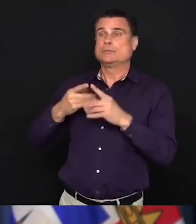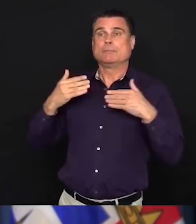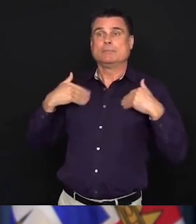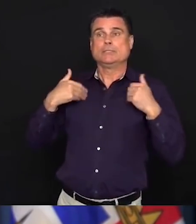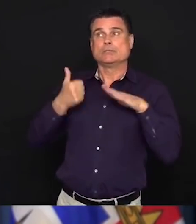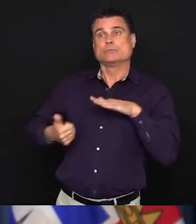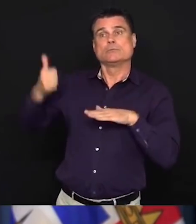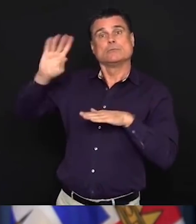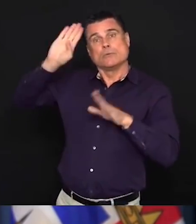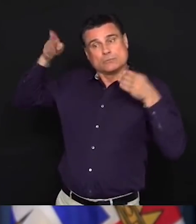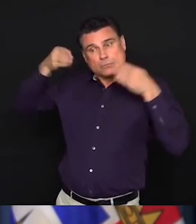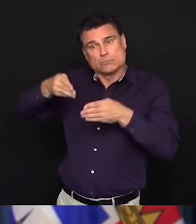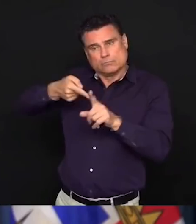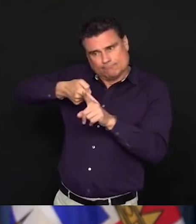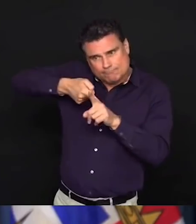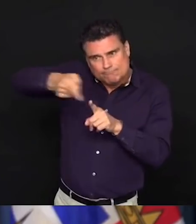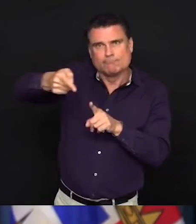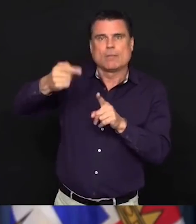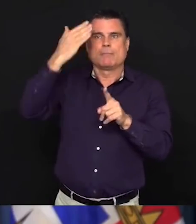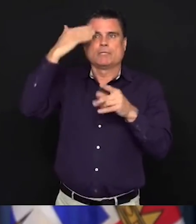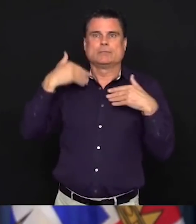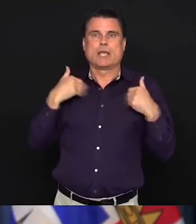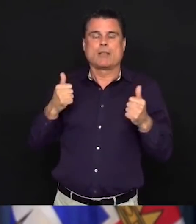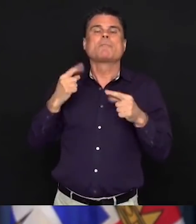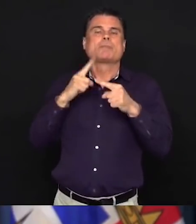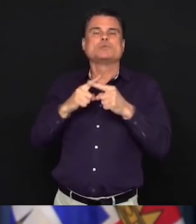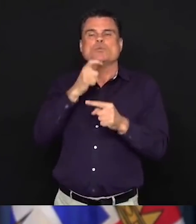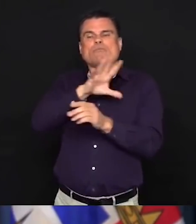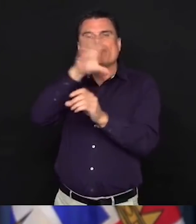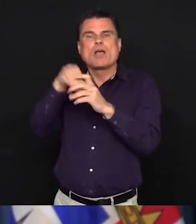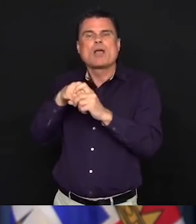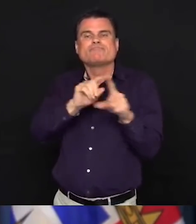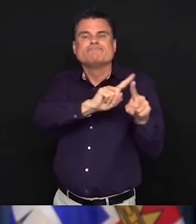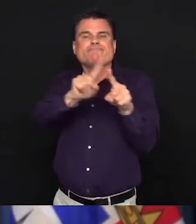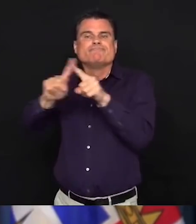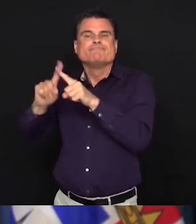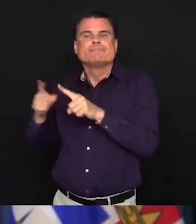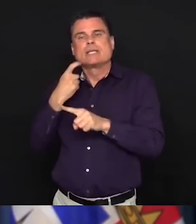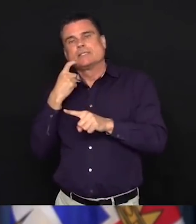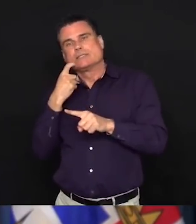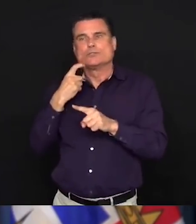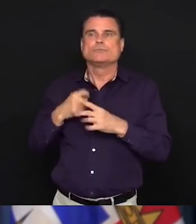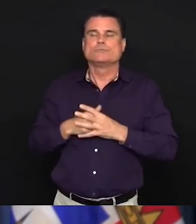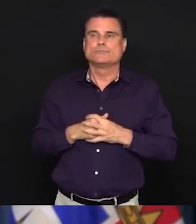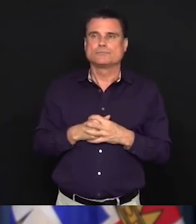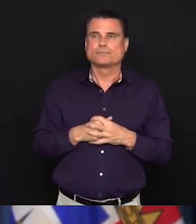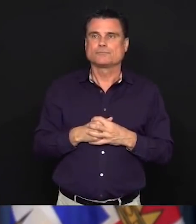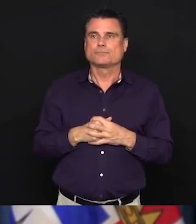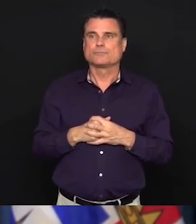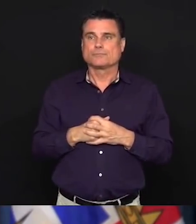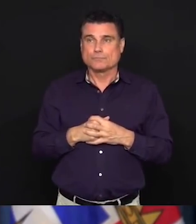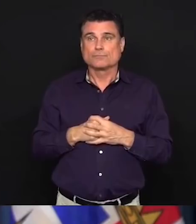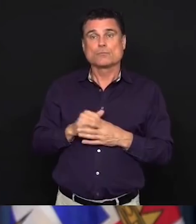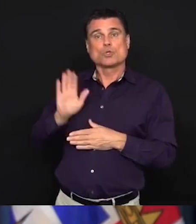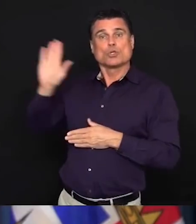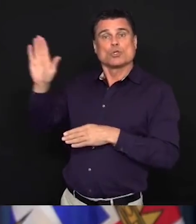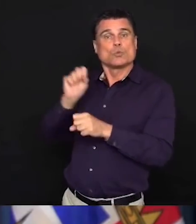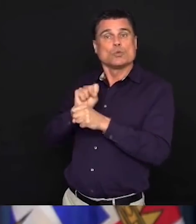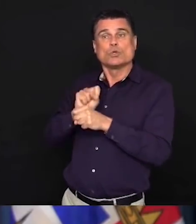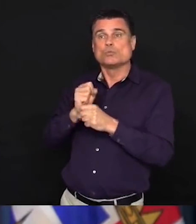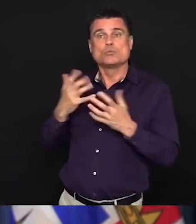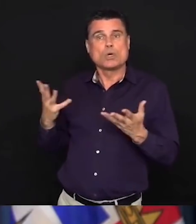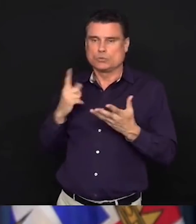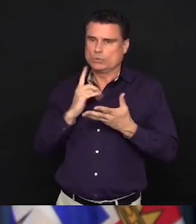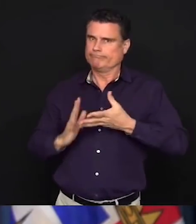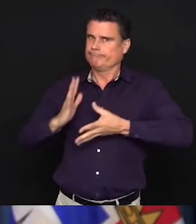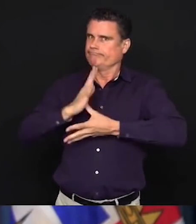Judy's work and the work of health care providers, particularly mental health workers, social workers, has never been so important. So with that, I'll ask Judy to go